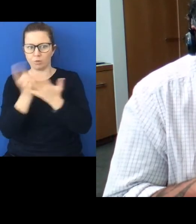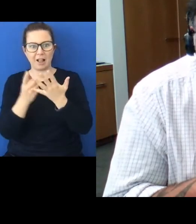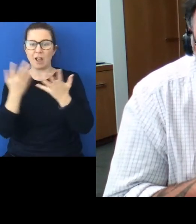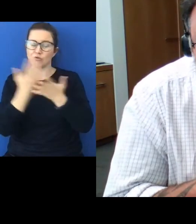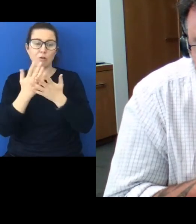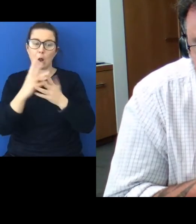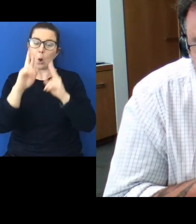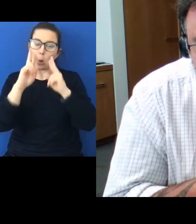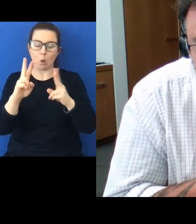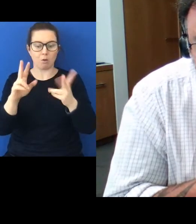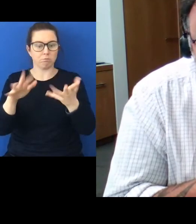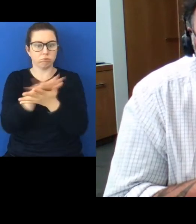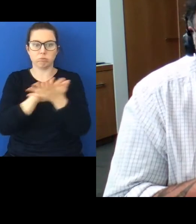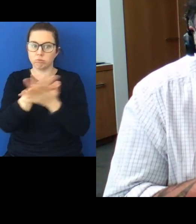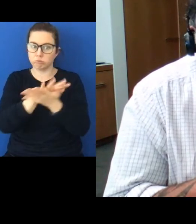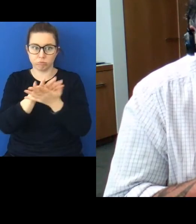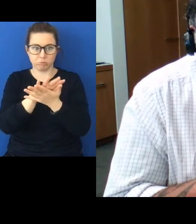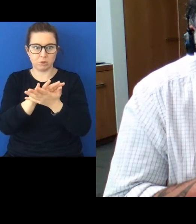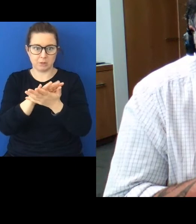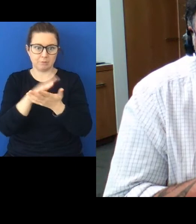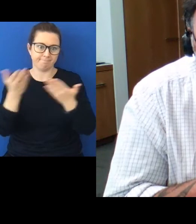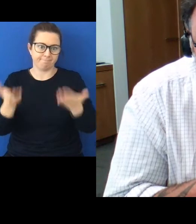way, at least in this country.